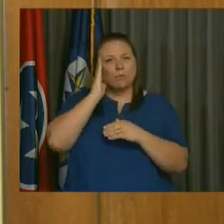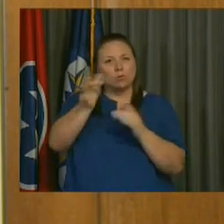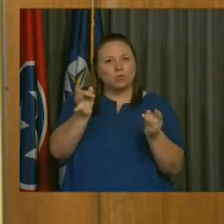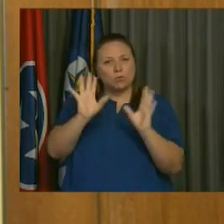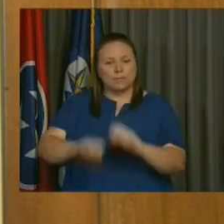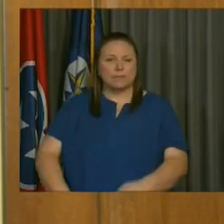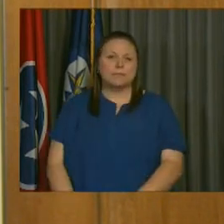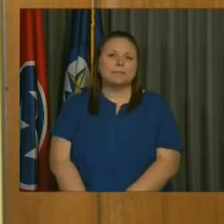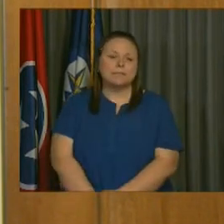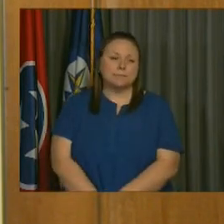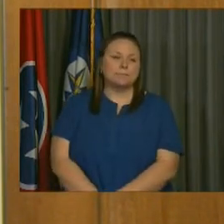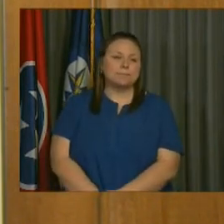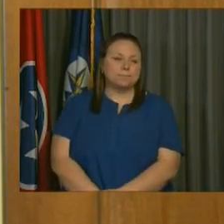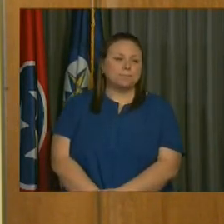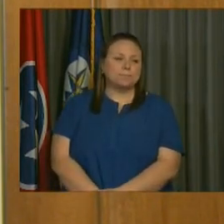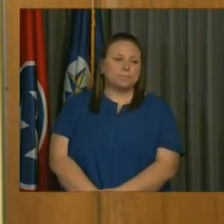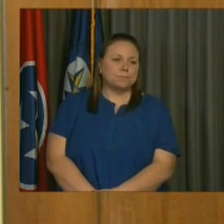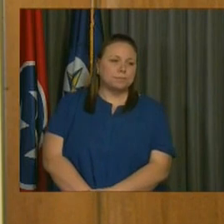thin for us.